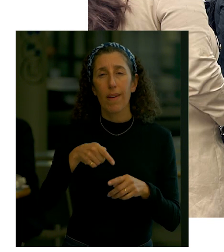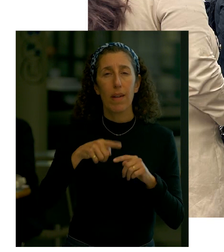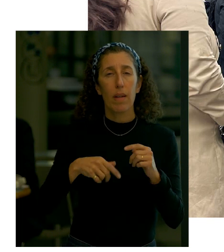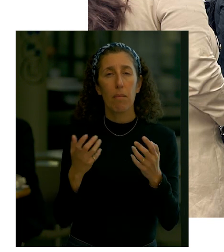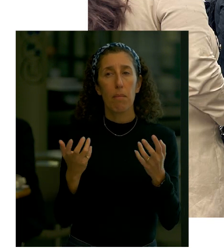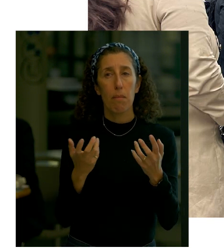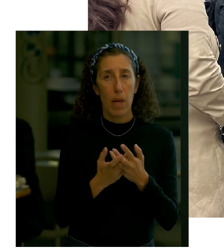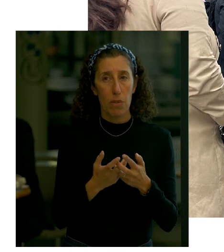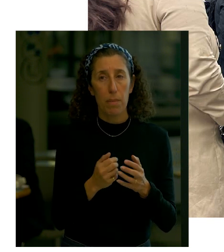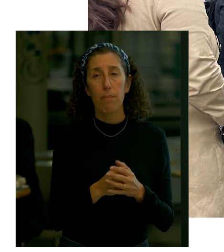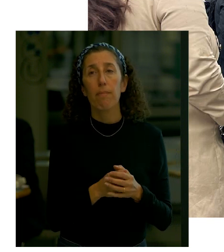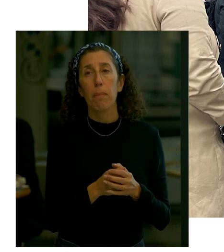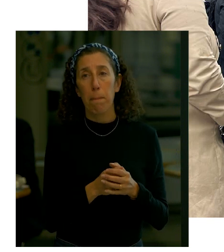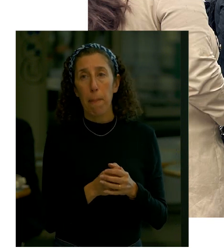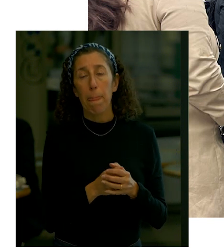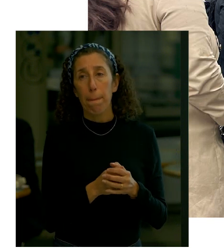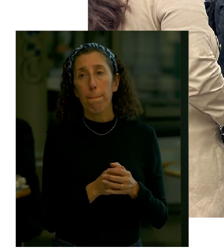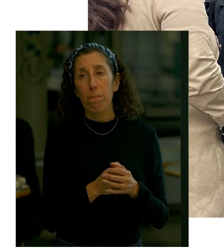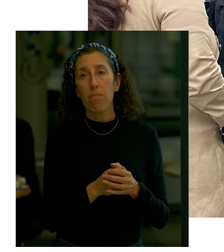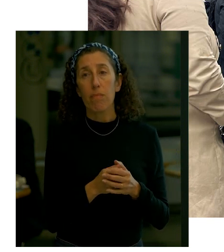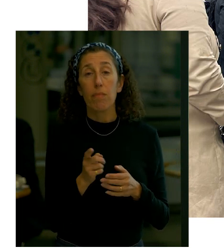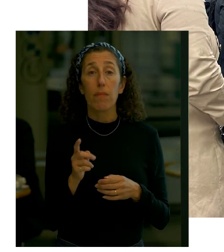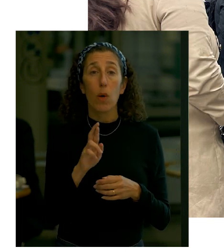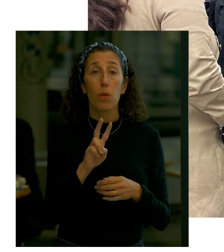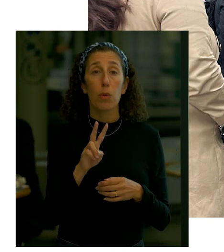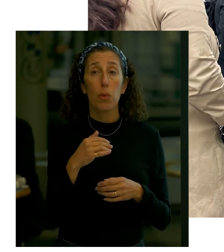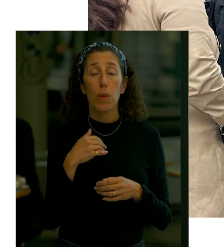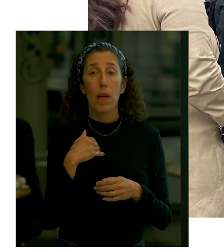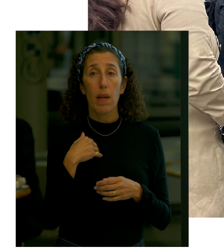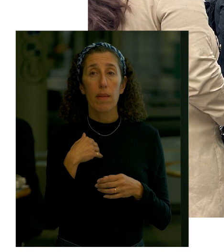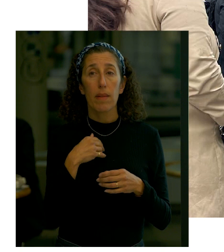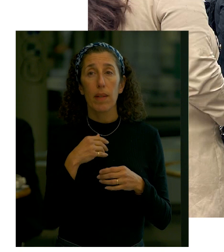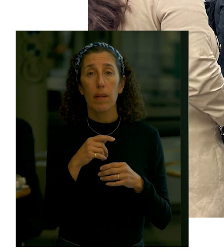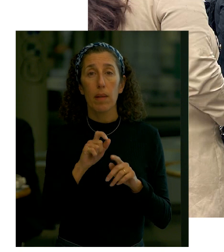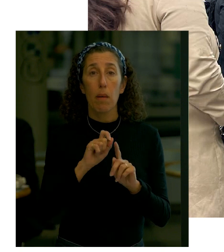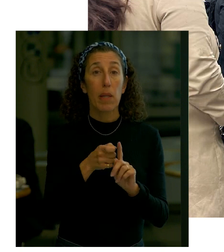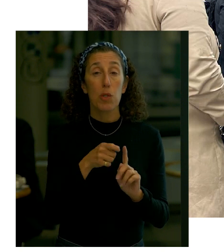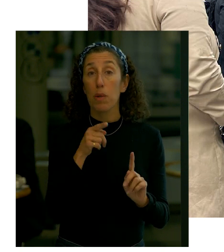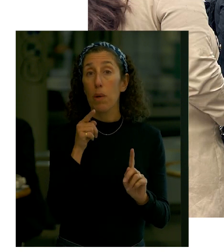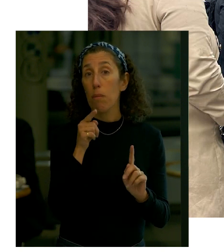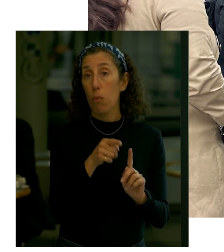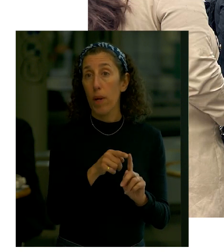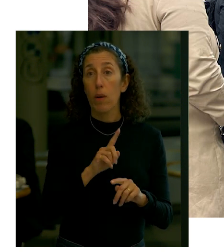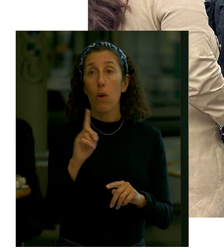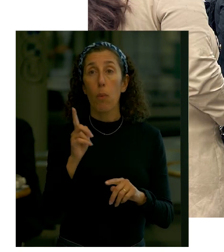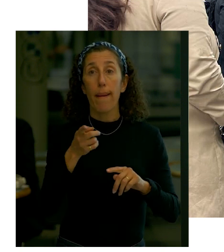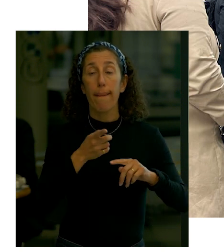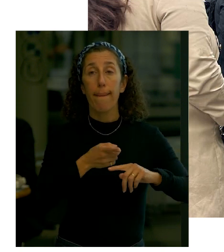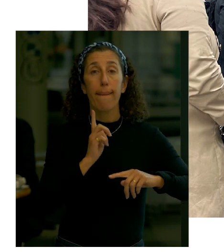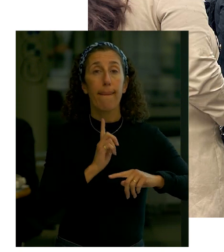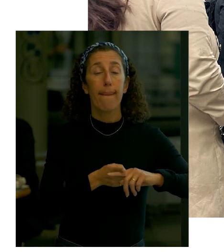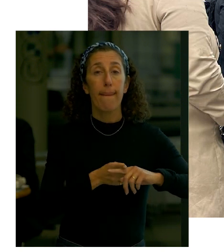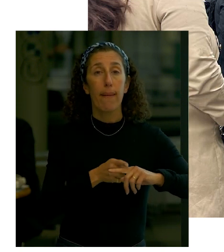we've heard a lot about this reach you know the pedestrian pinch point where the north esplanade meets Hudson River Park lots of concerns about